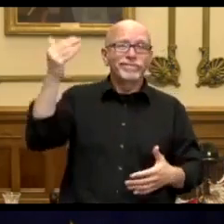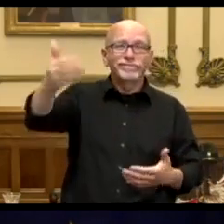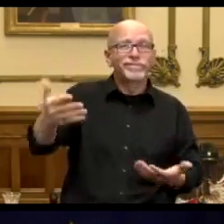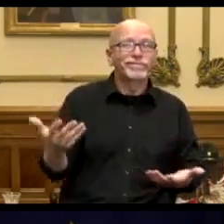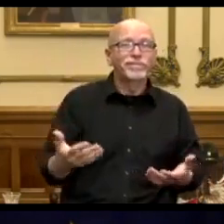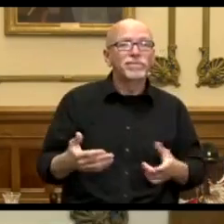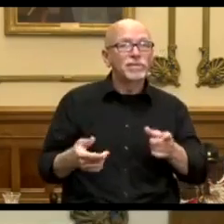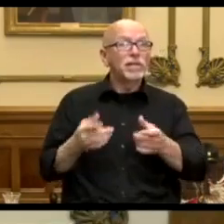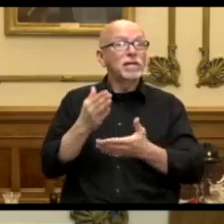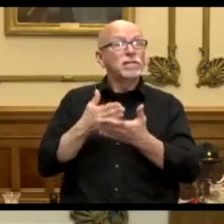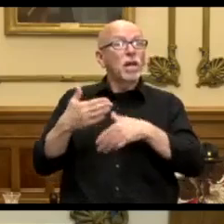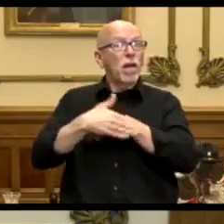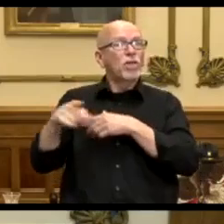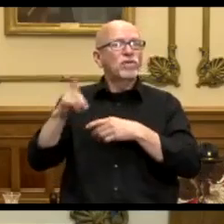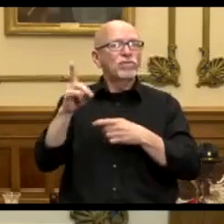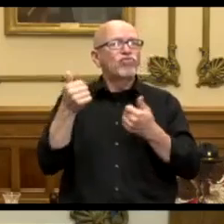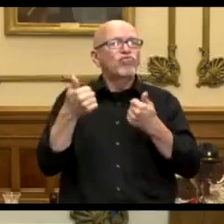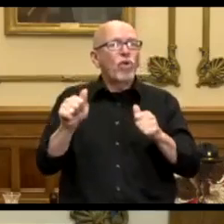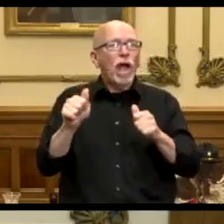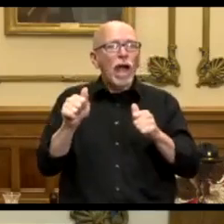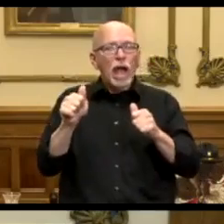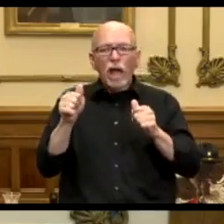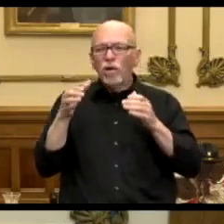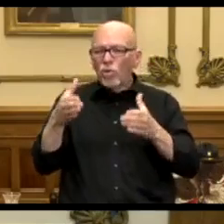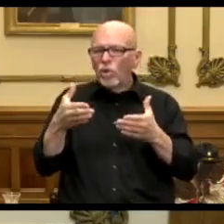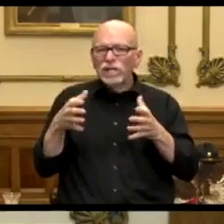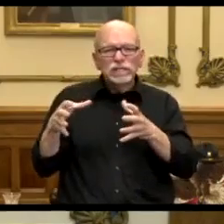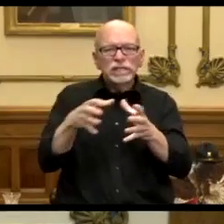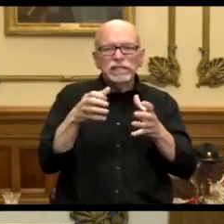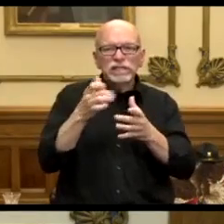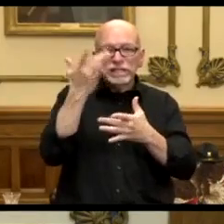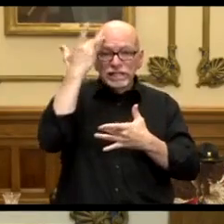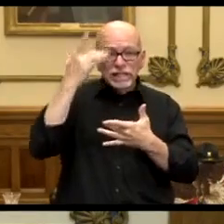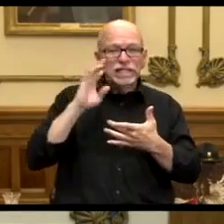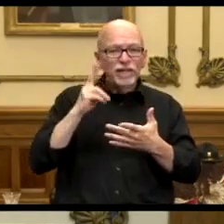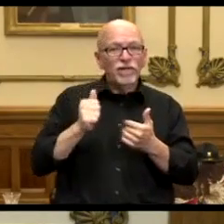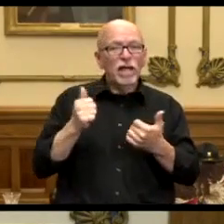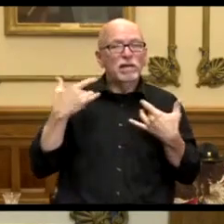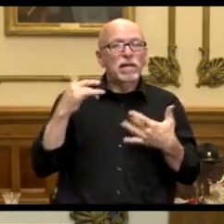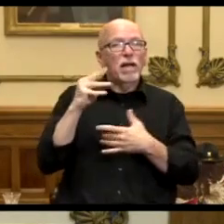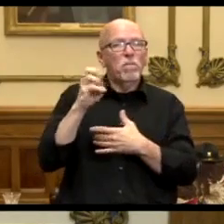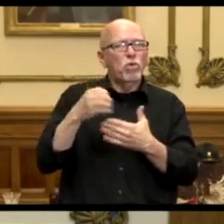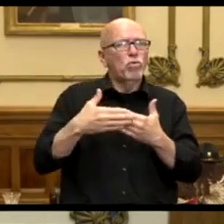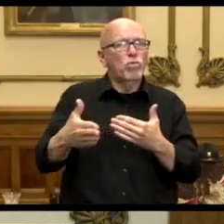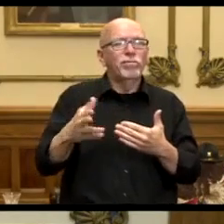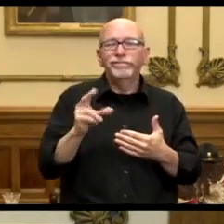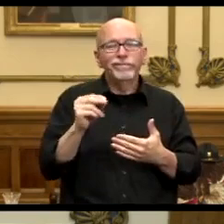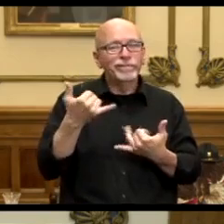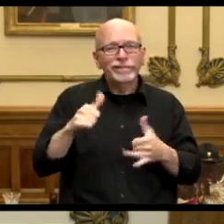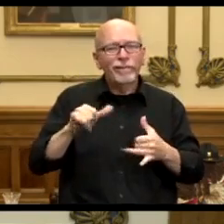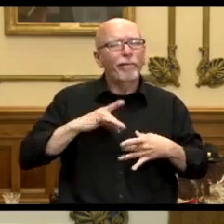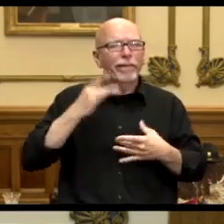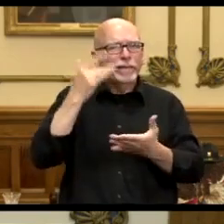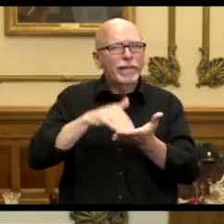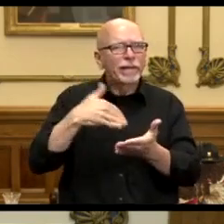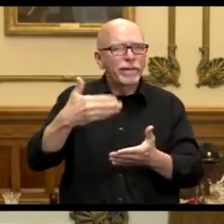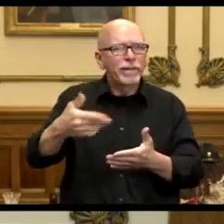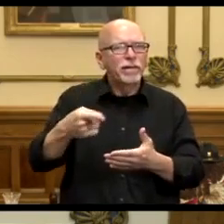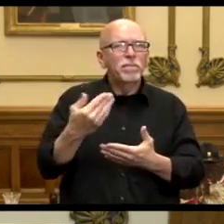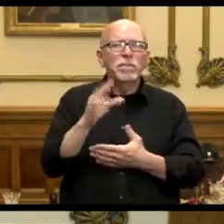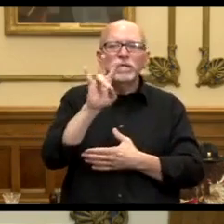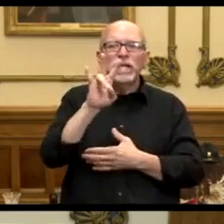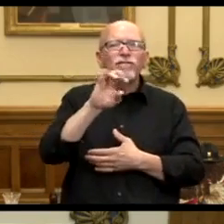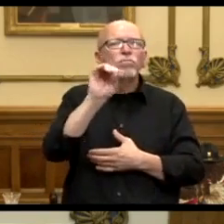or those countries that have tried it like Sweden and the UK to some extent have really not been successful. When they have looked back, they've seen maybe 7%